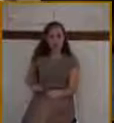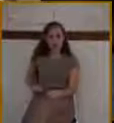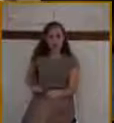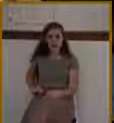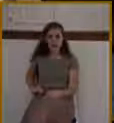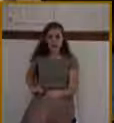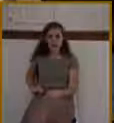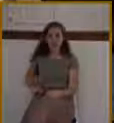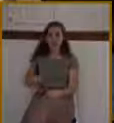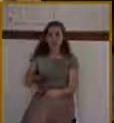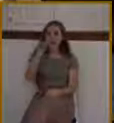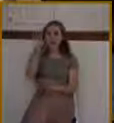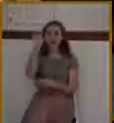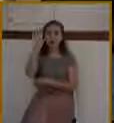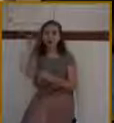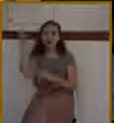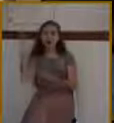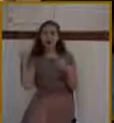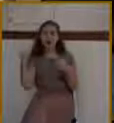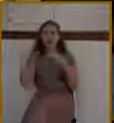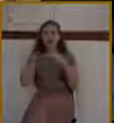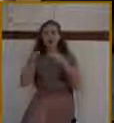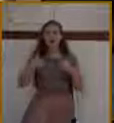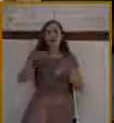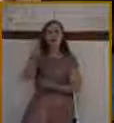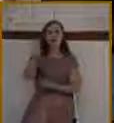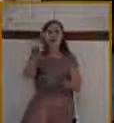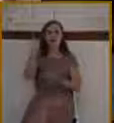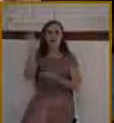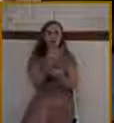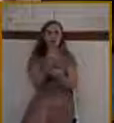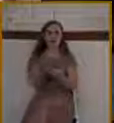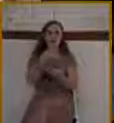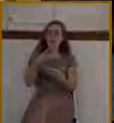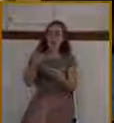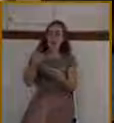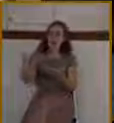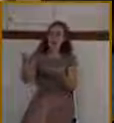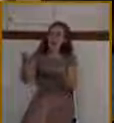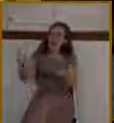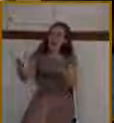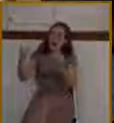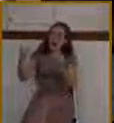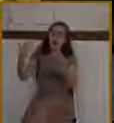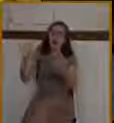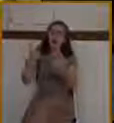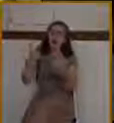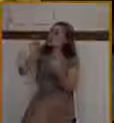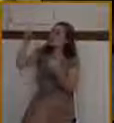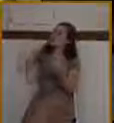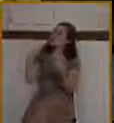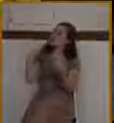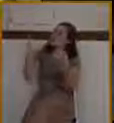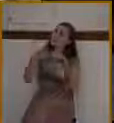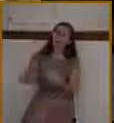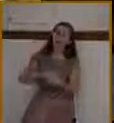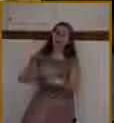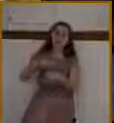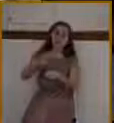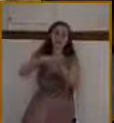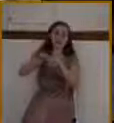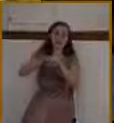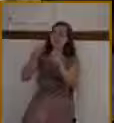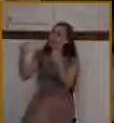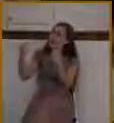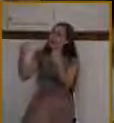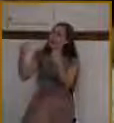Christmas, but there's a Christmas carol that says, come ye desire of nations, come. You know, the song Hark of the Herald Angels Sing, there's